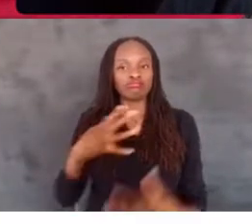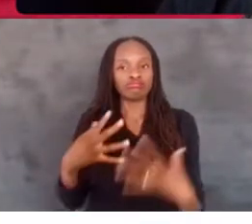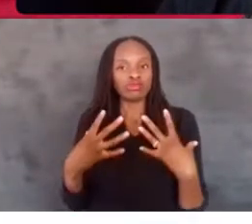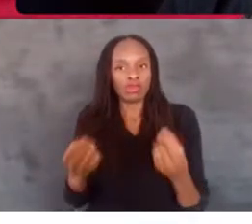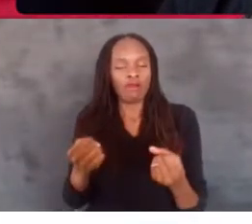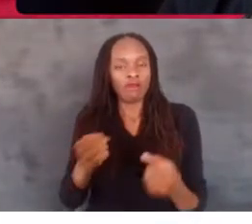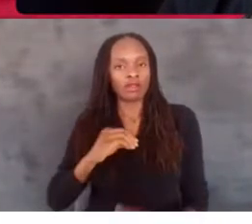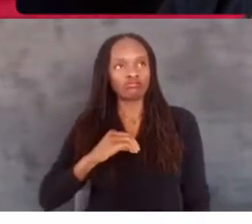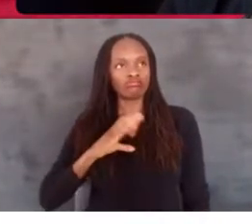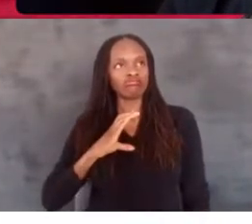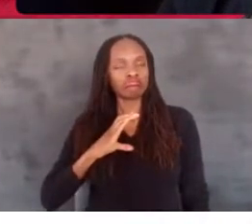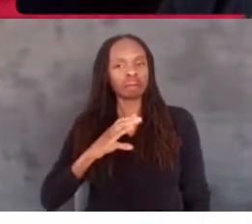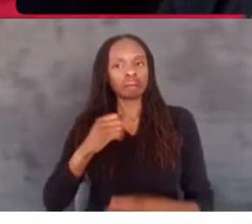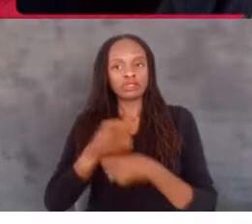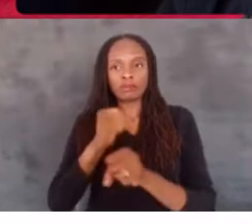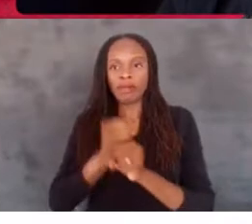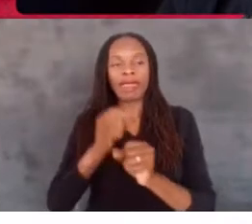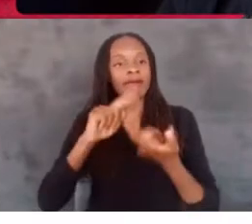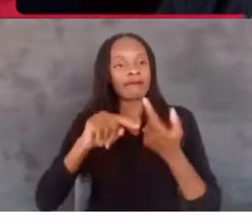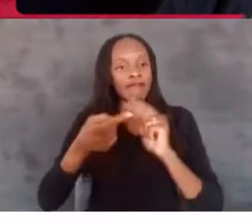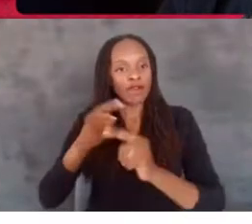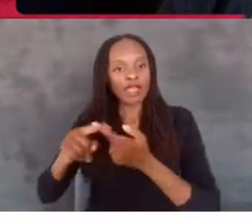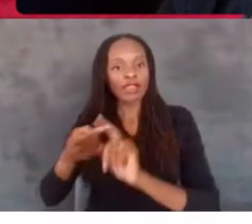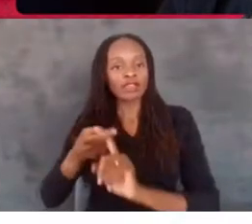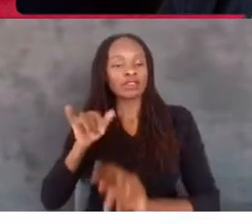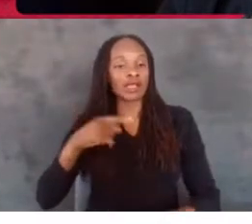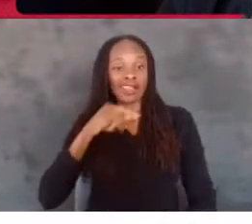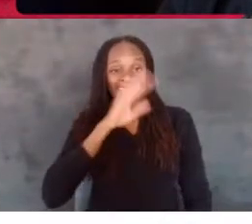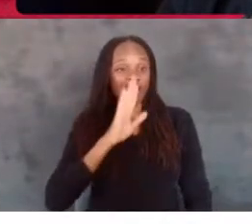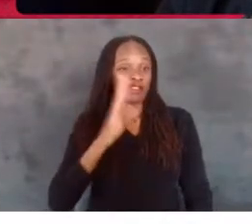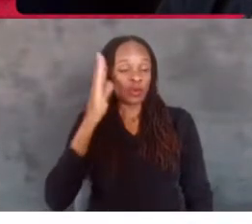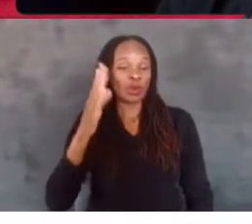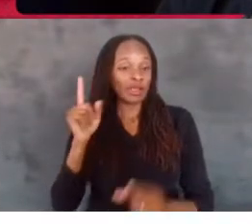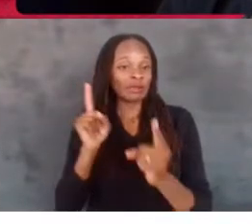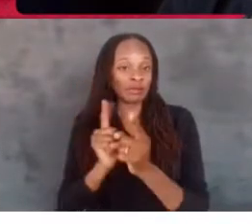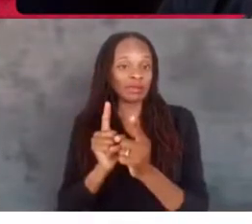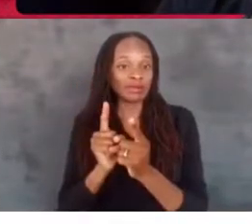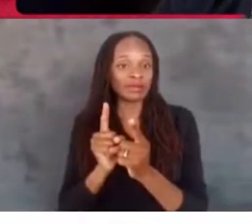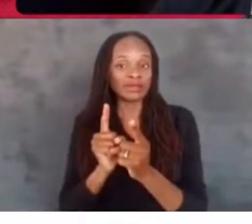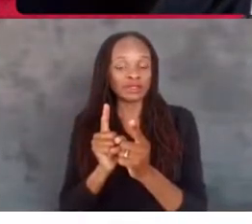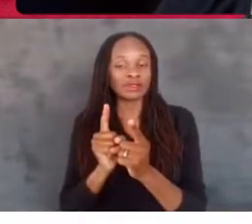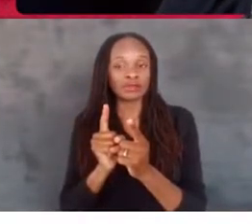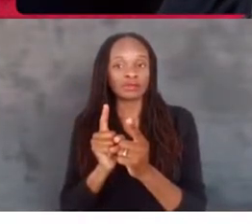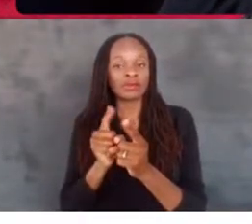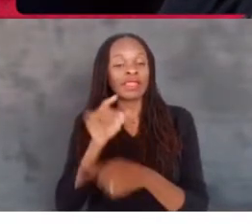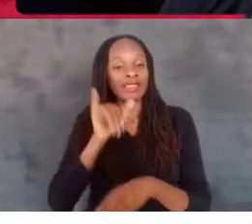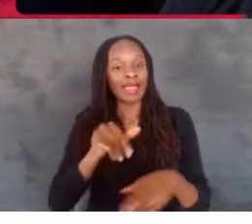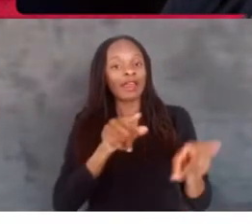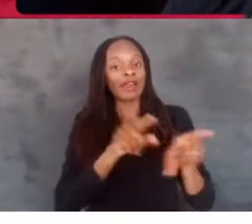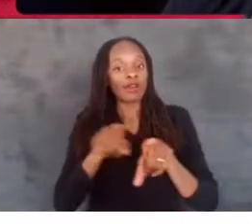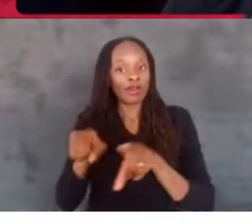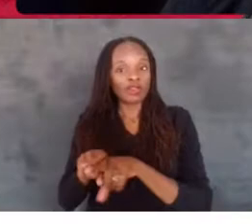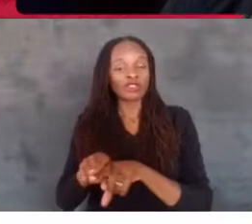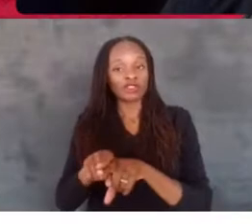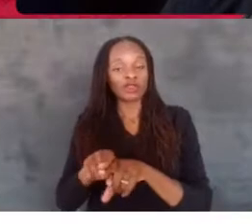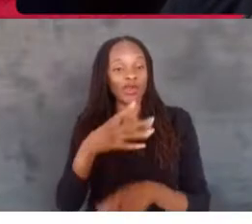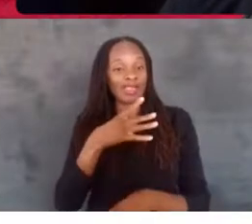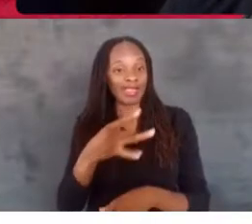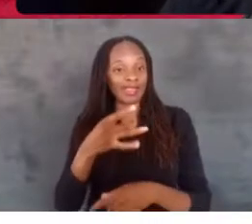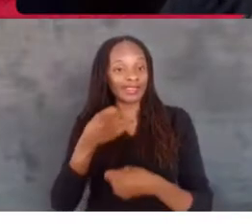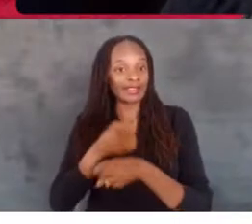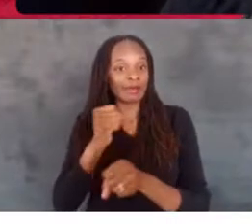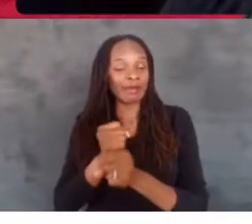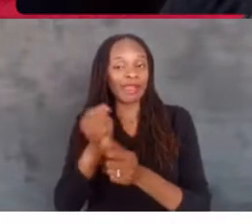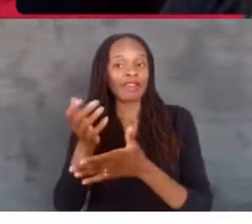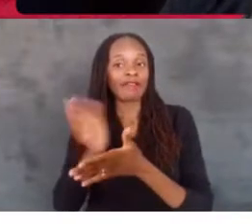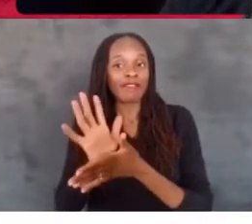me to make friends that I never would have met that also like to make films. It's led